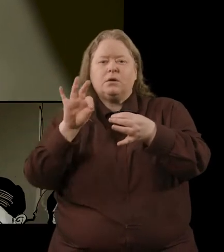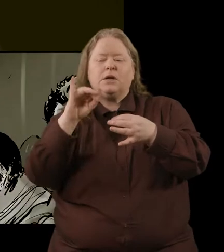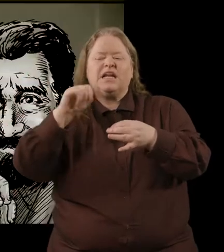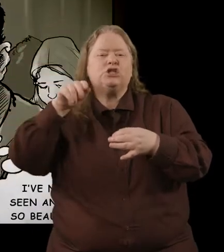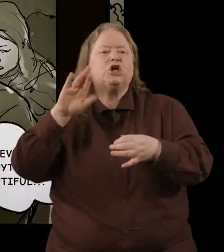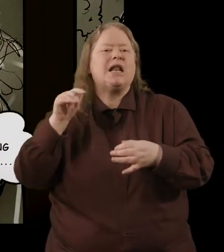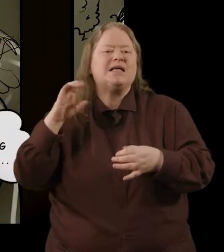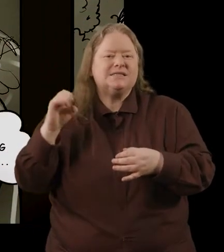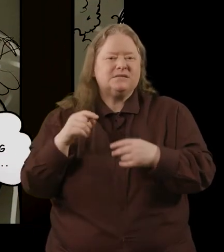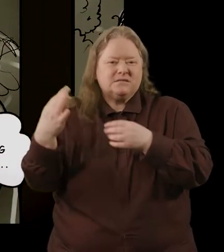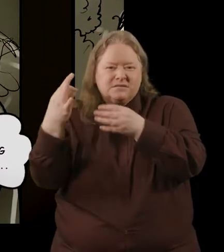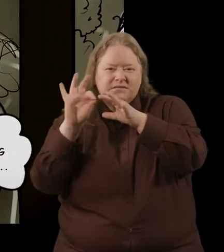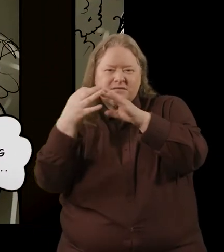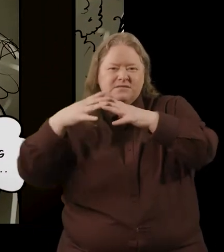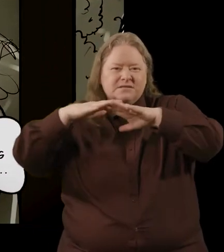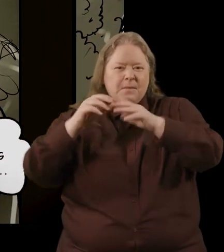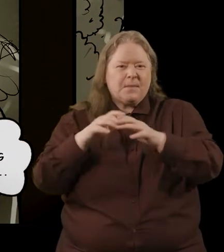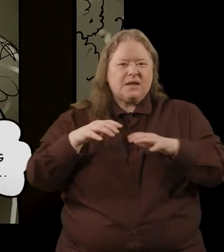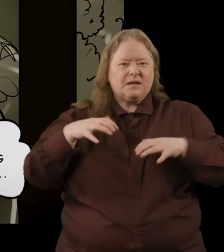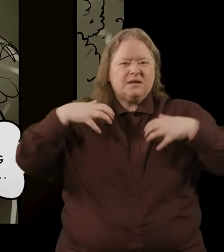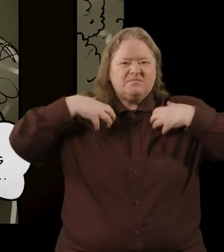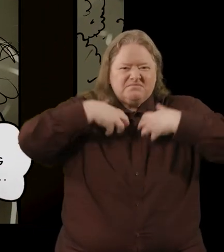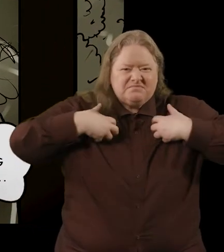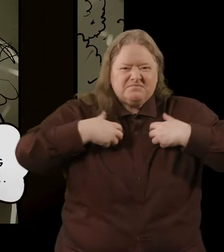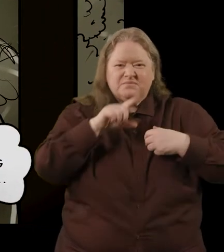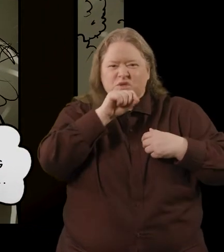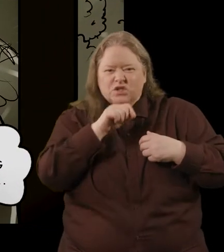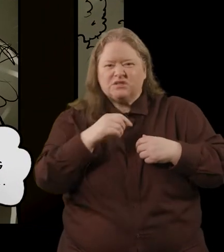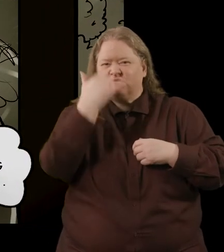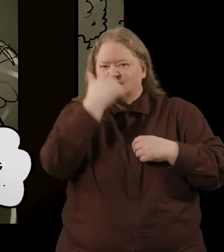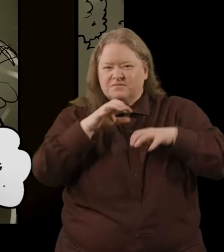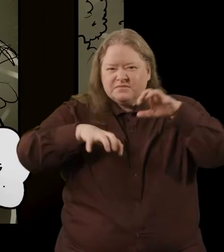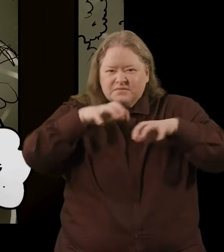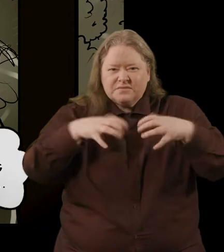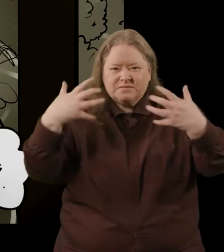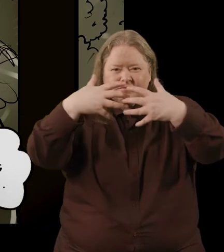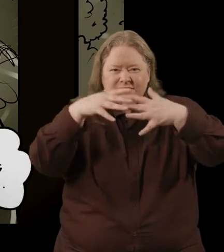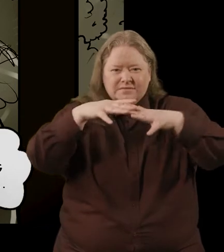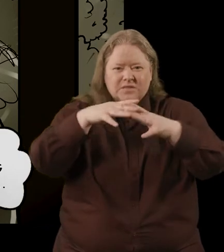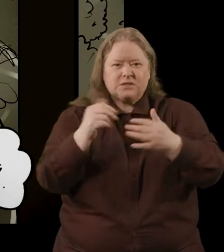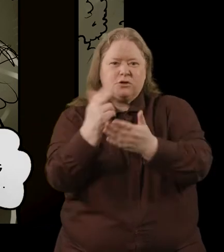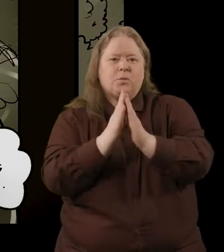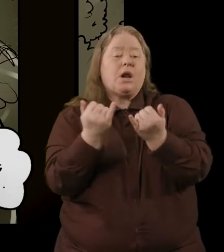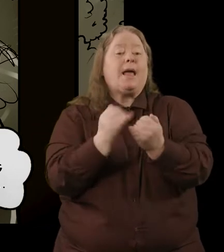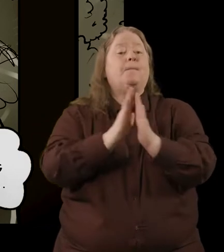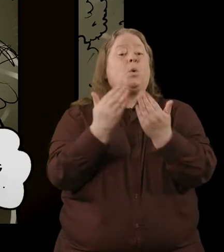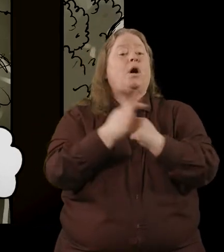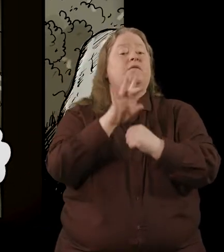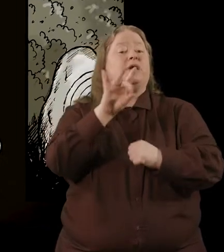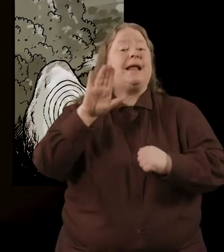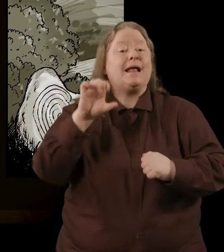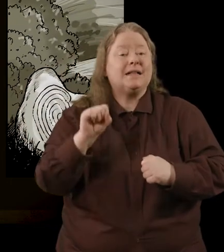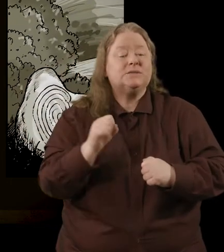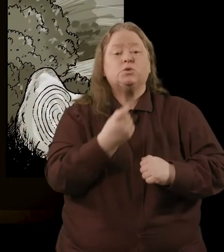often containing many interwoven beasts and birds and mythical creatures. They were used to decorate books like the Book of Kells,